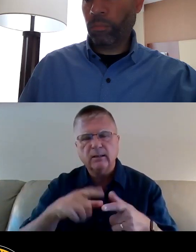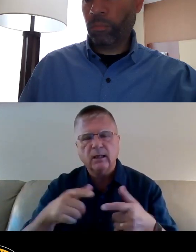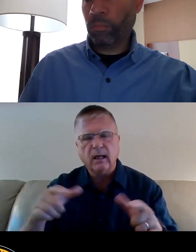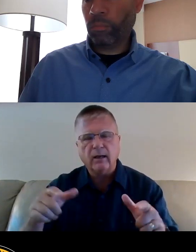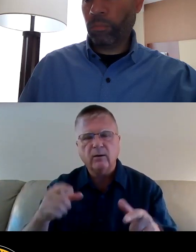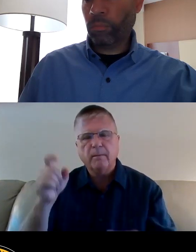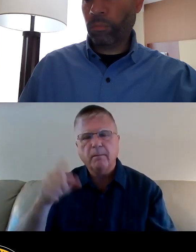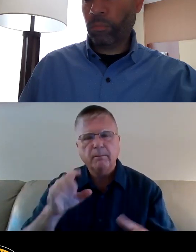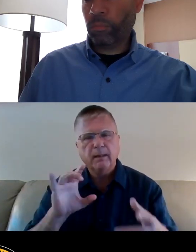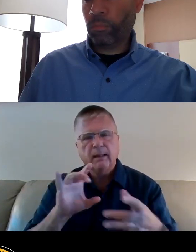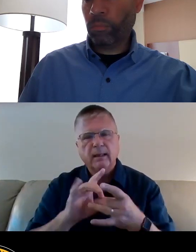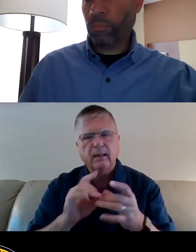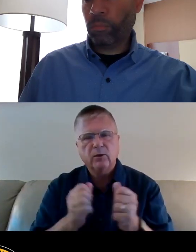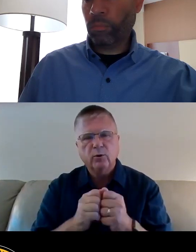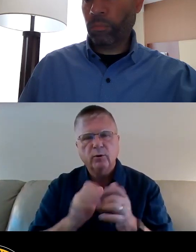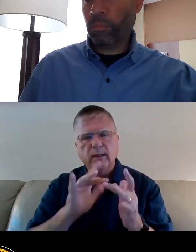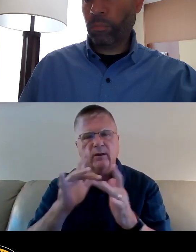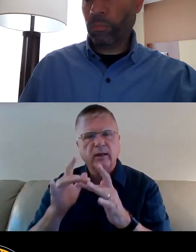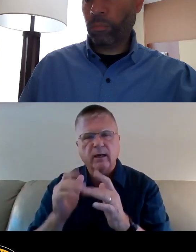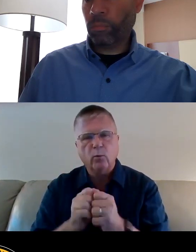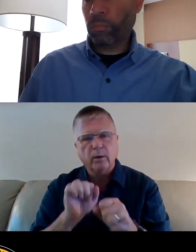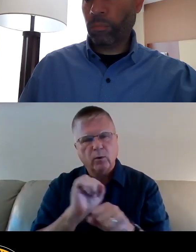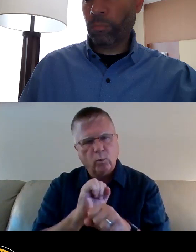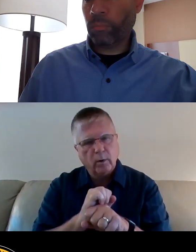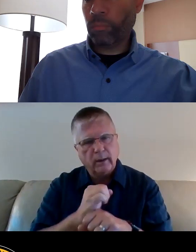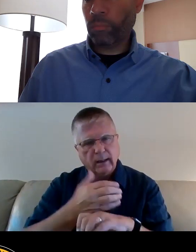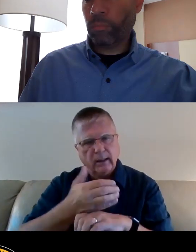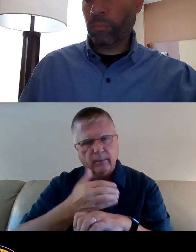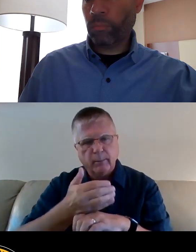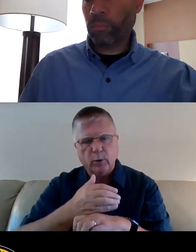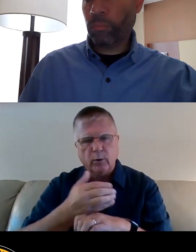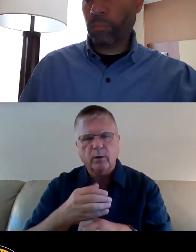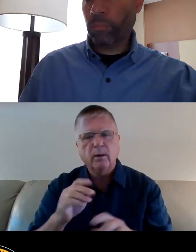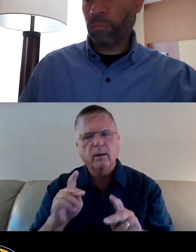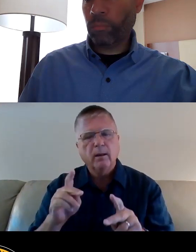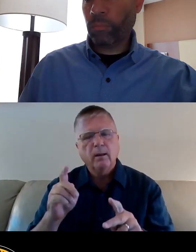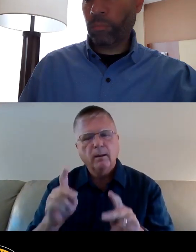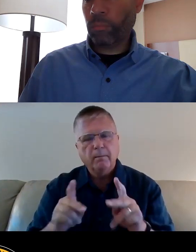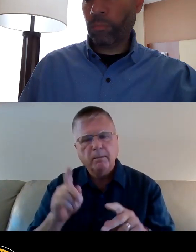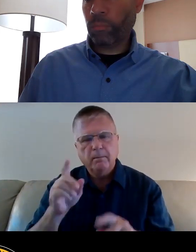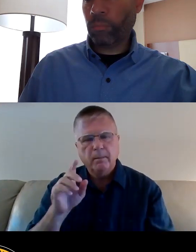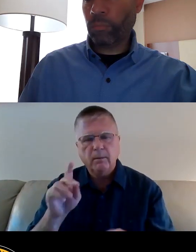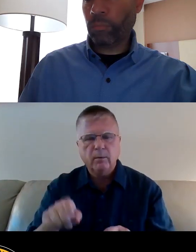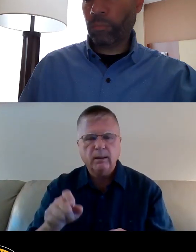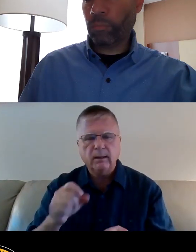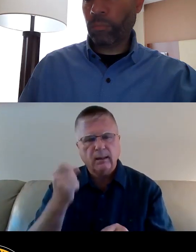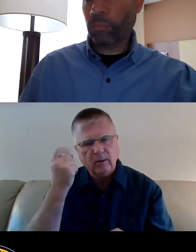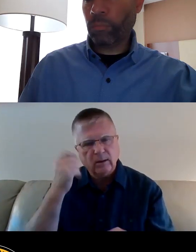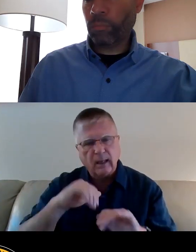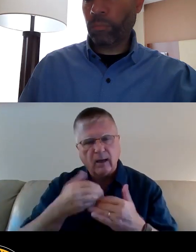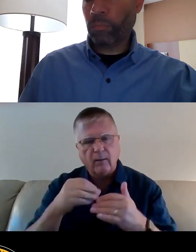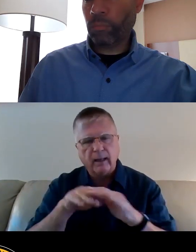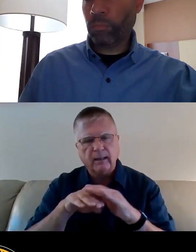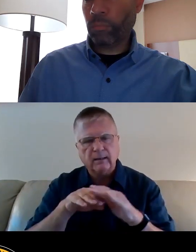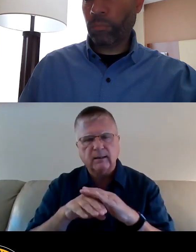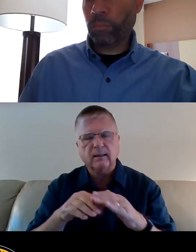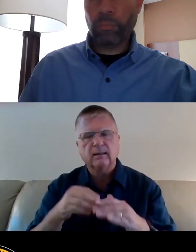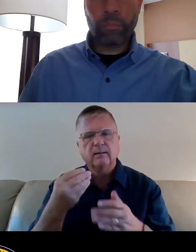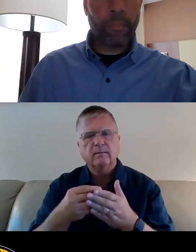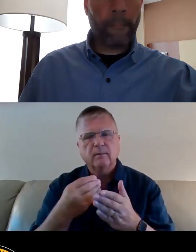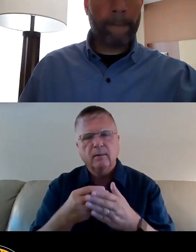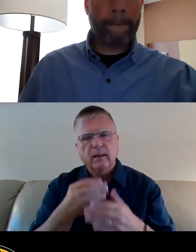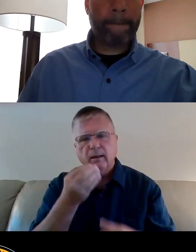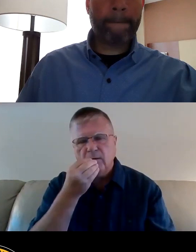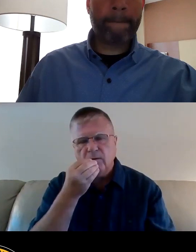computer. Pittsburghers need to understand how to access healthcare, food, banking, and workforce